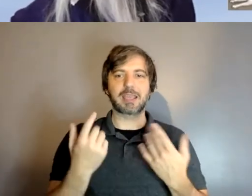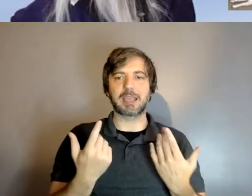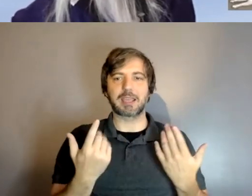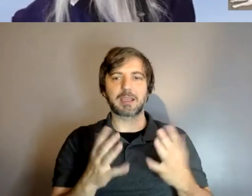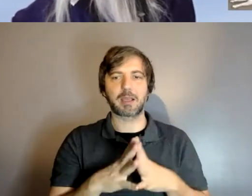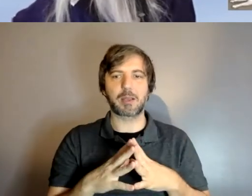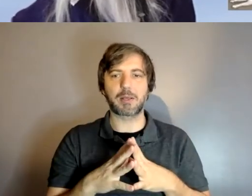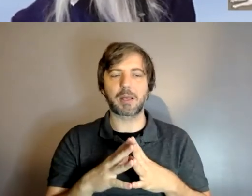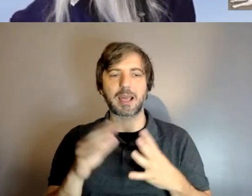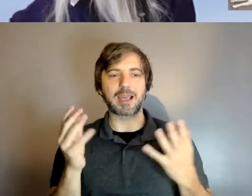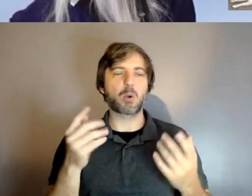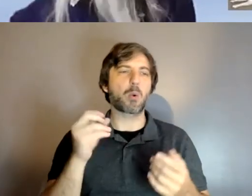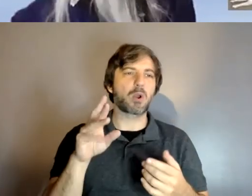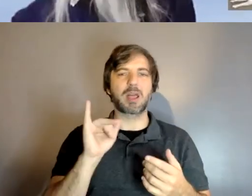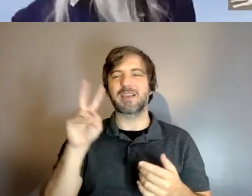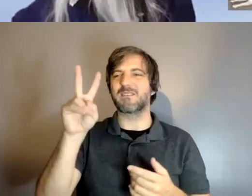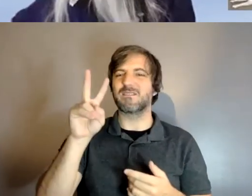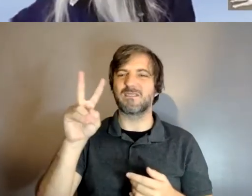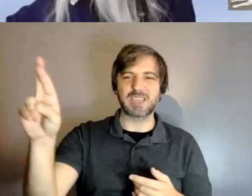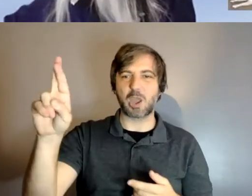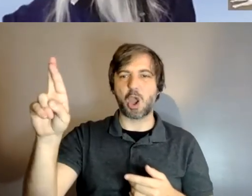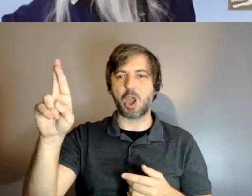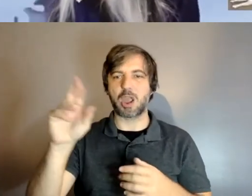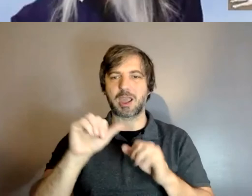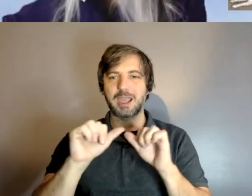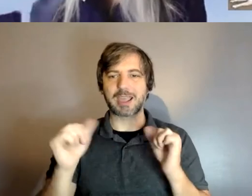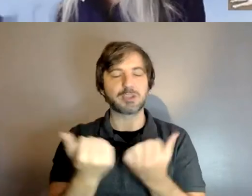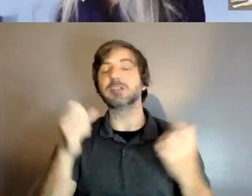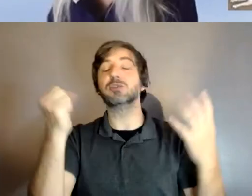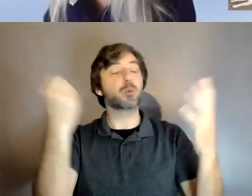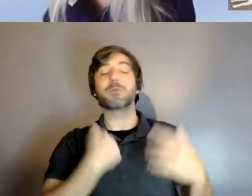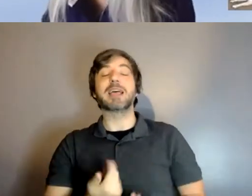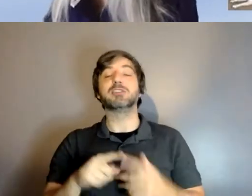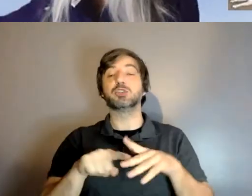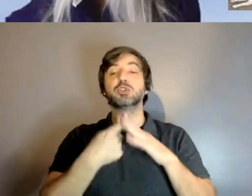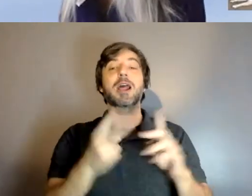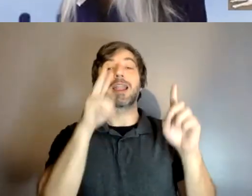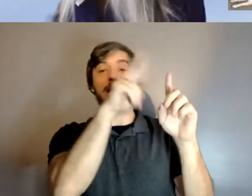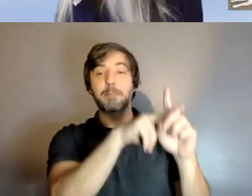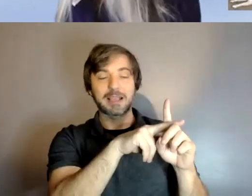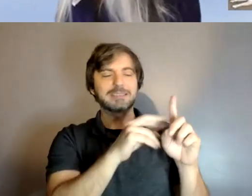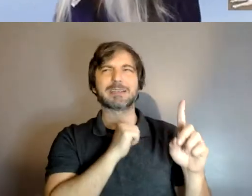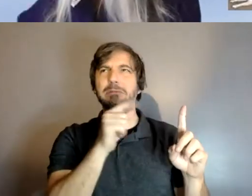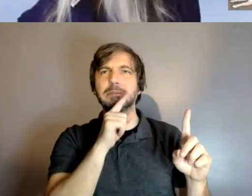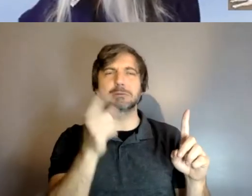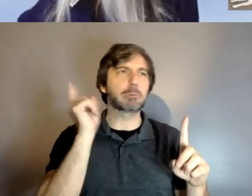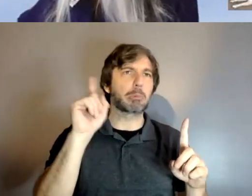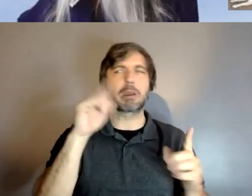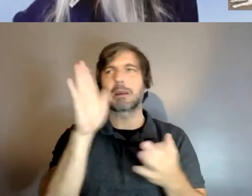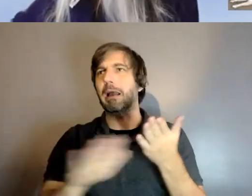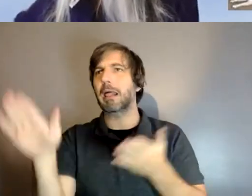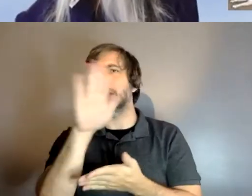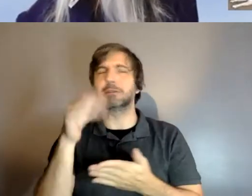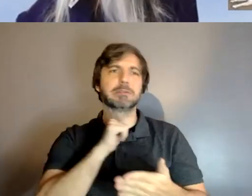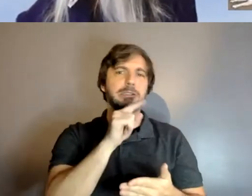voc rehab agencies so when i started the application um i actually wasn't sure where i wanted to go to college so just on